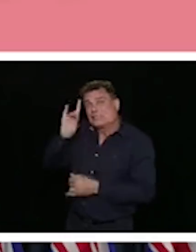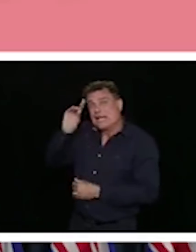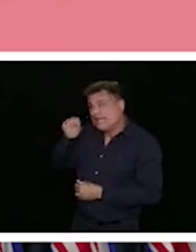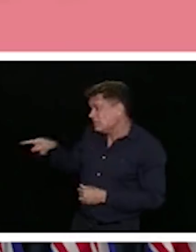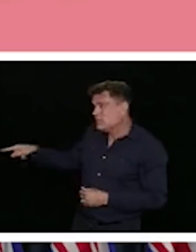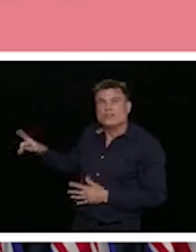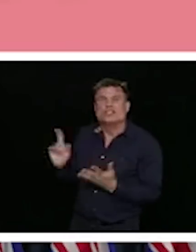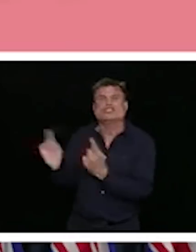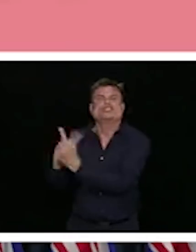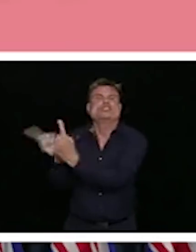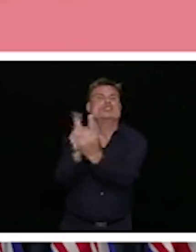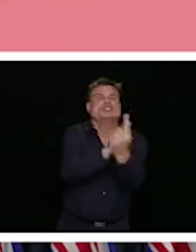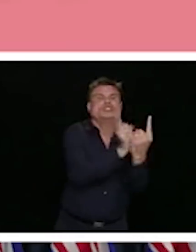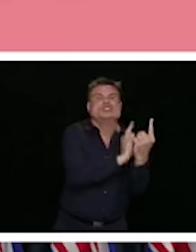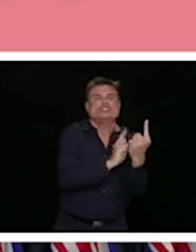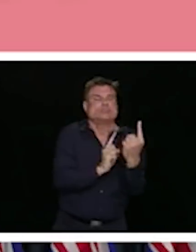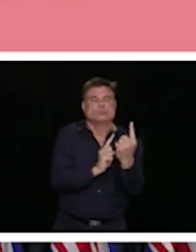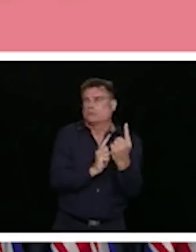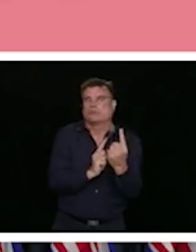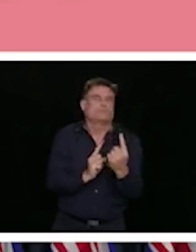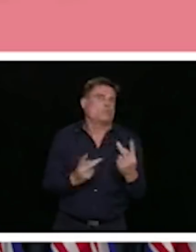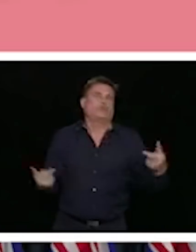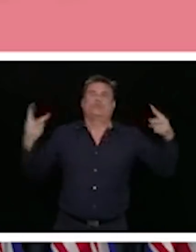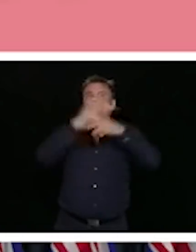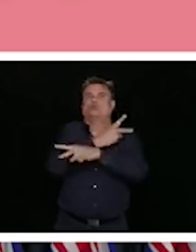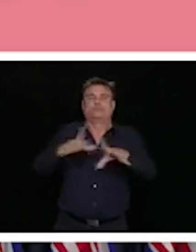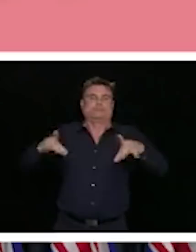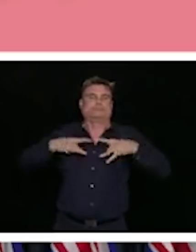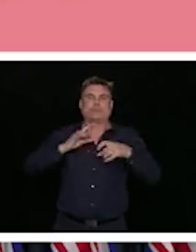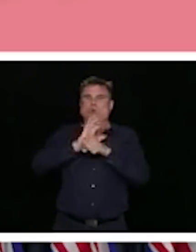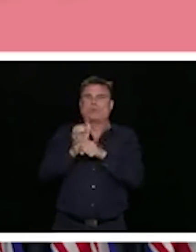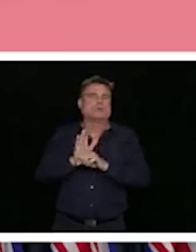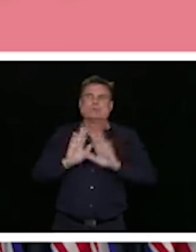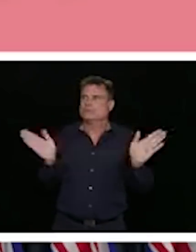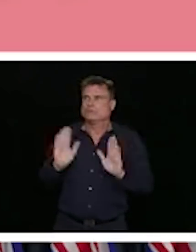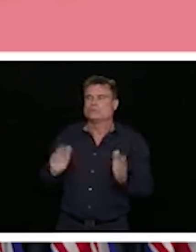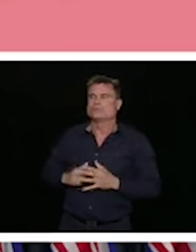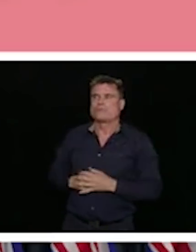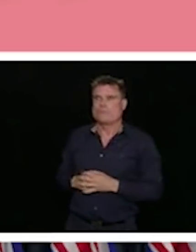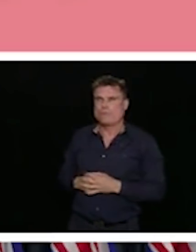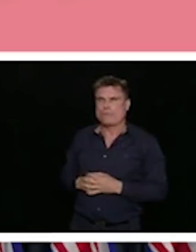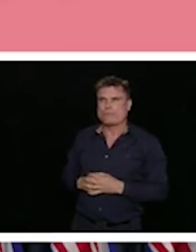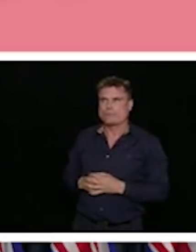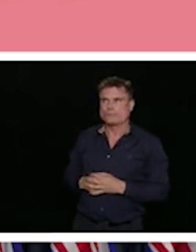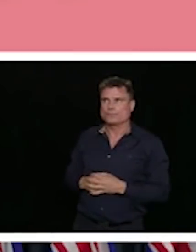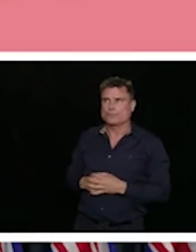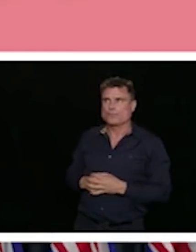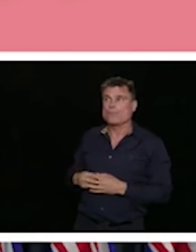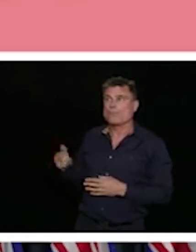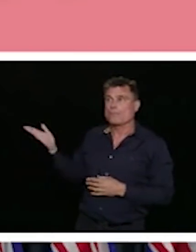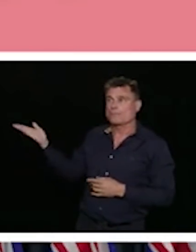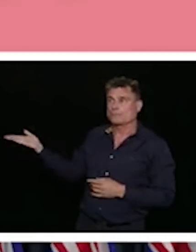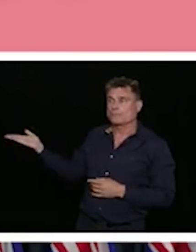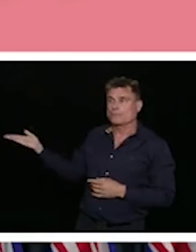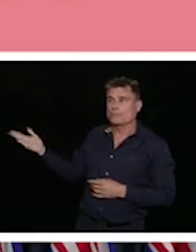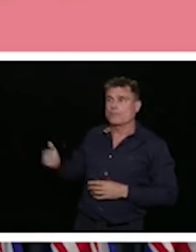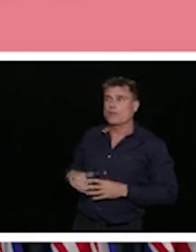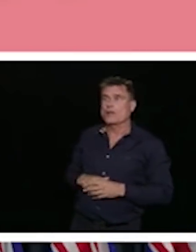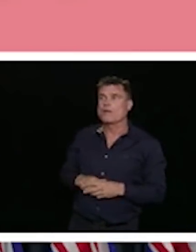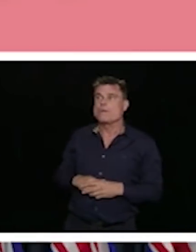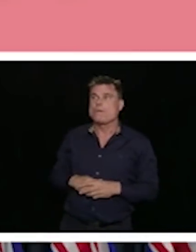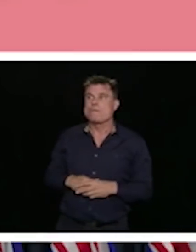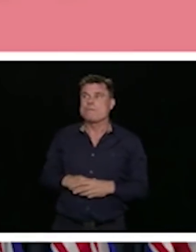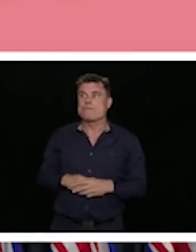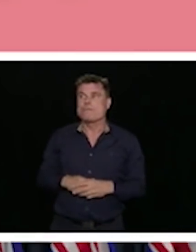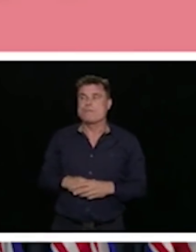This is a slide that shows the zero survey that we presented on Friday. And